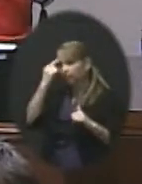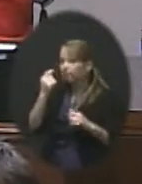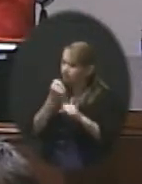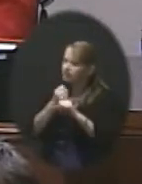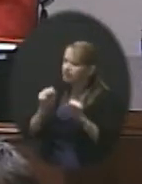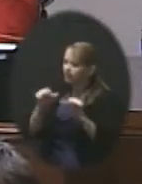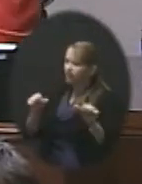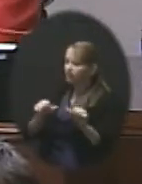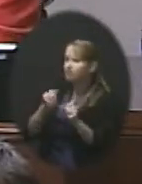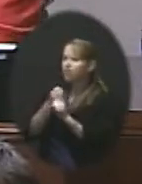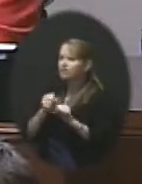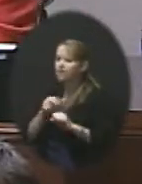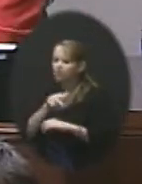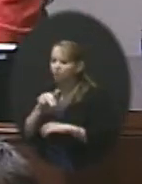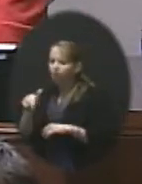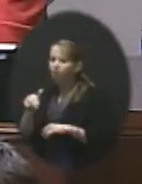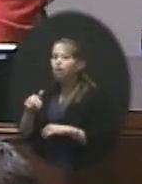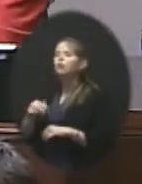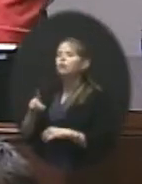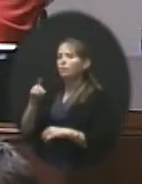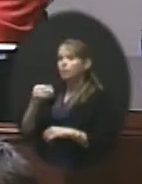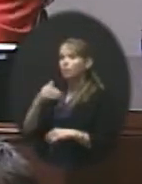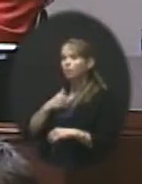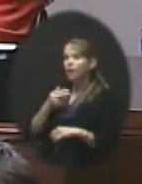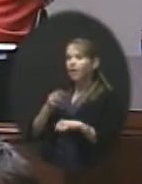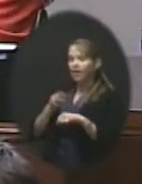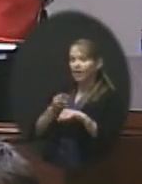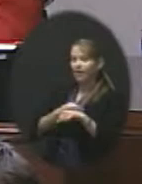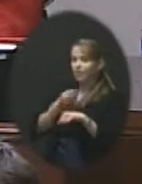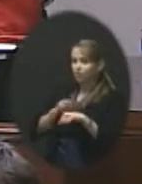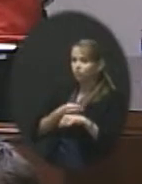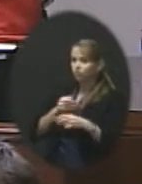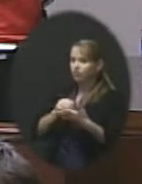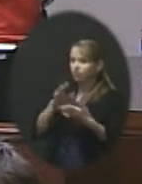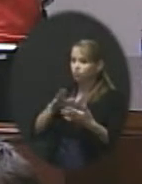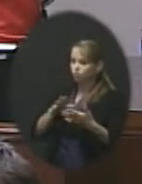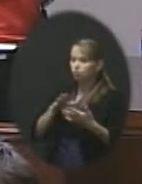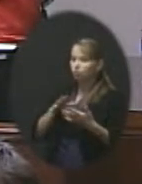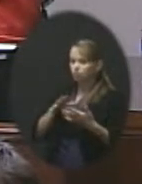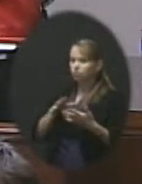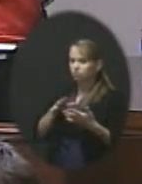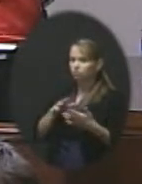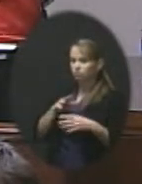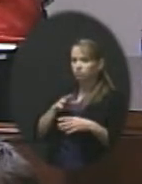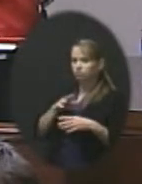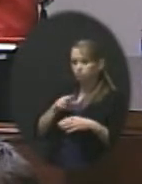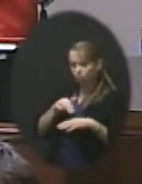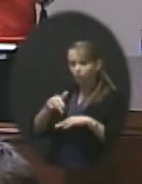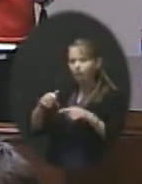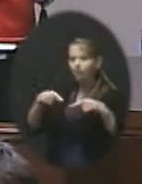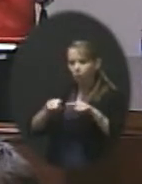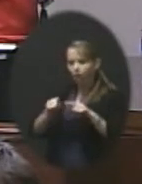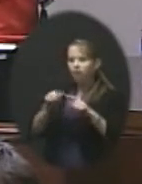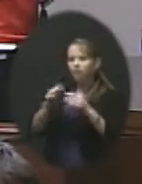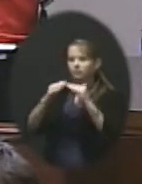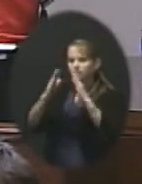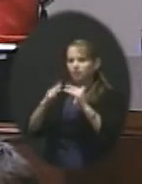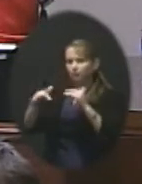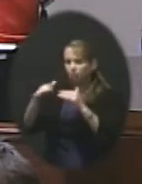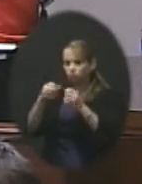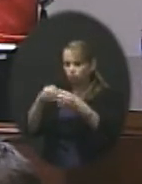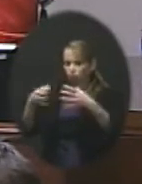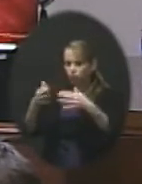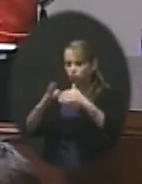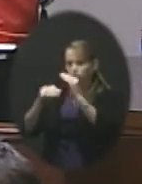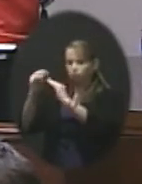have a history of students walking while neighborhoods were growing. And so at this point, we're not thinking we need to do a